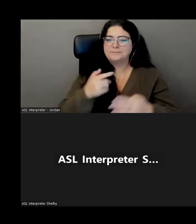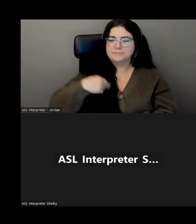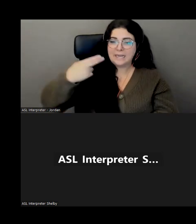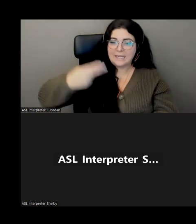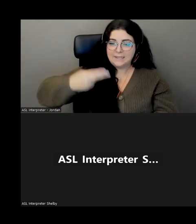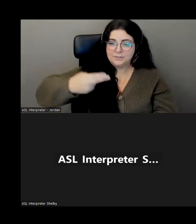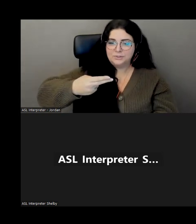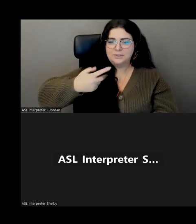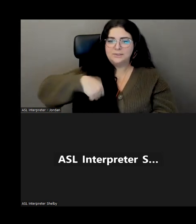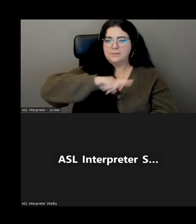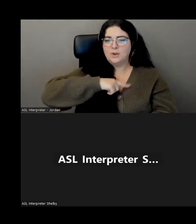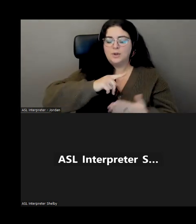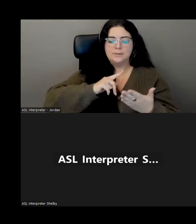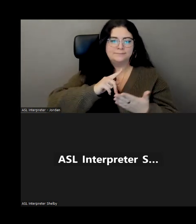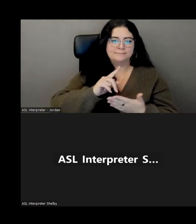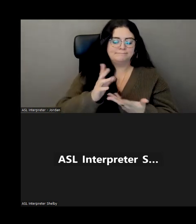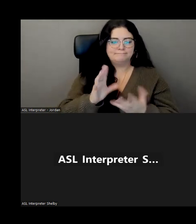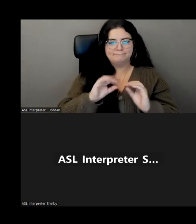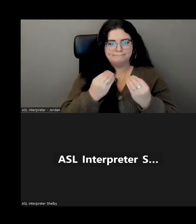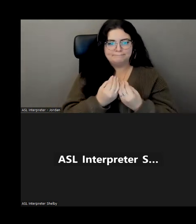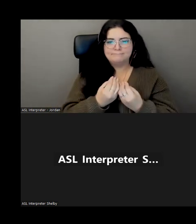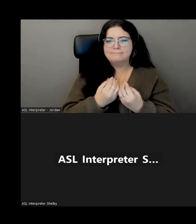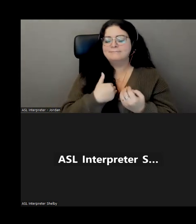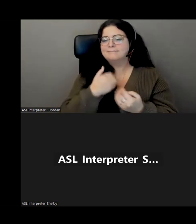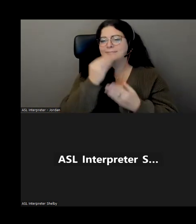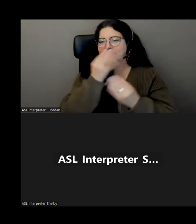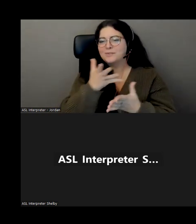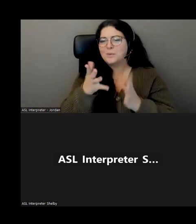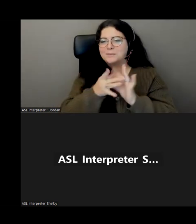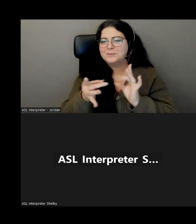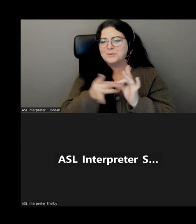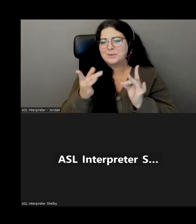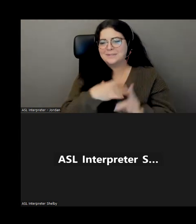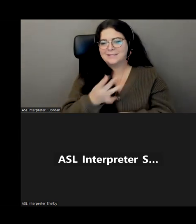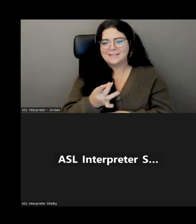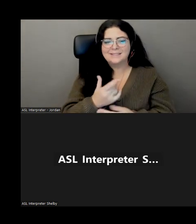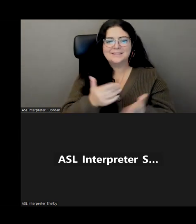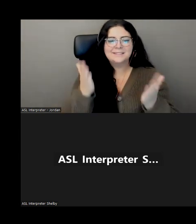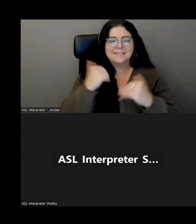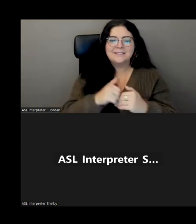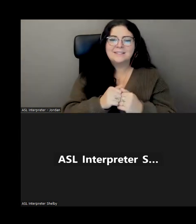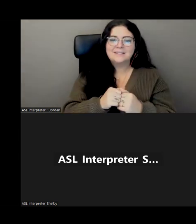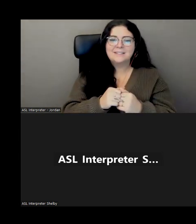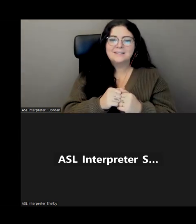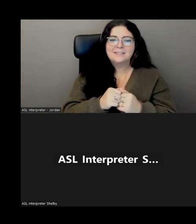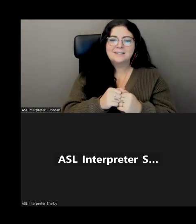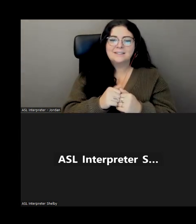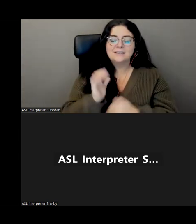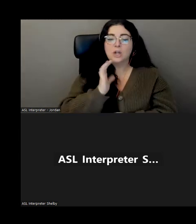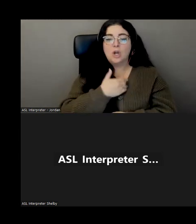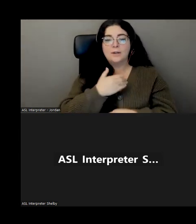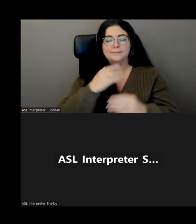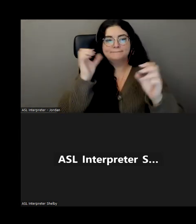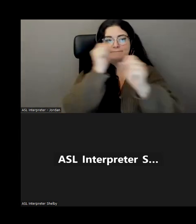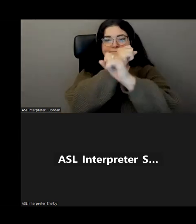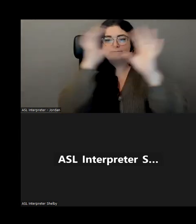just a smidge. I like telling stories, so that's a little piece of it. We are also going to chat about what our vision